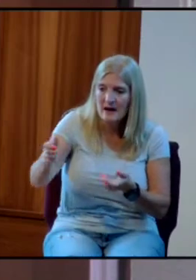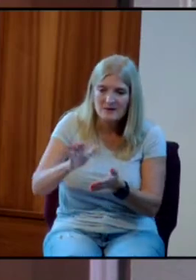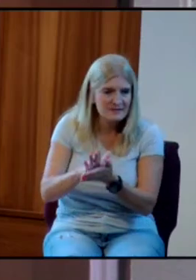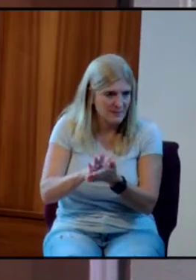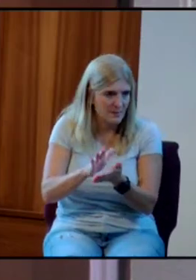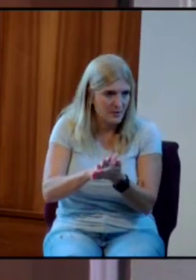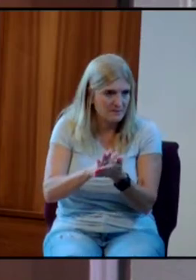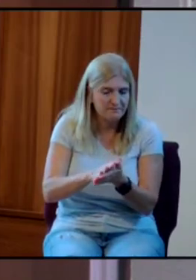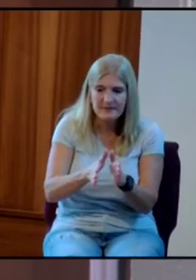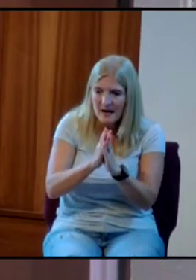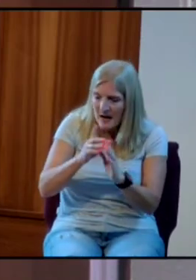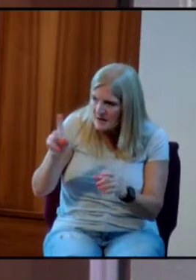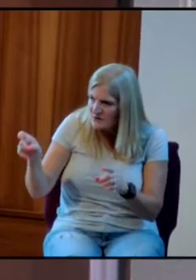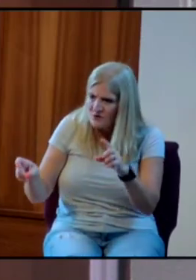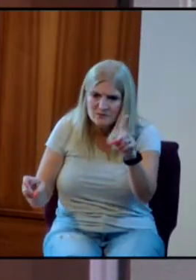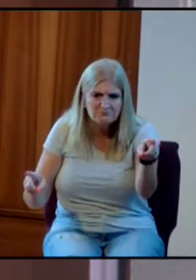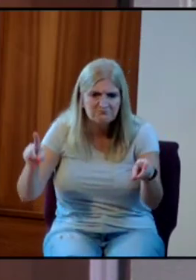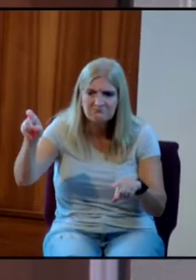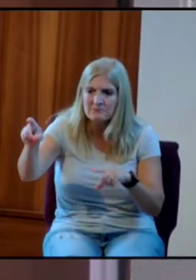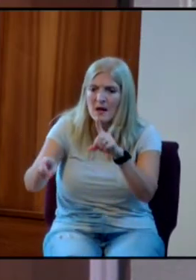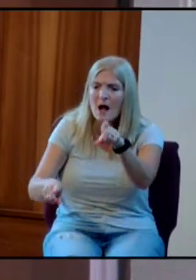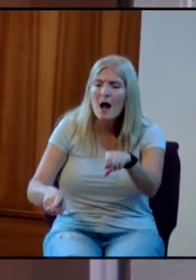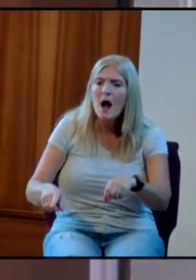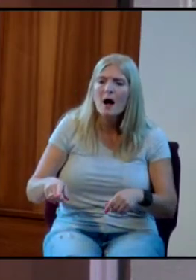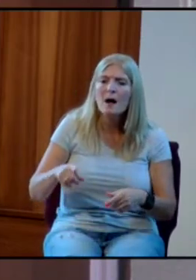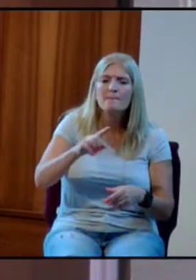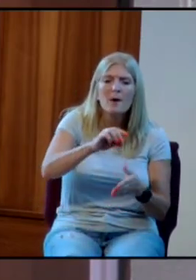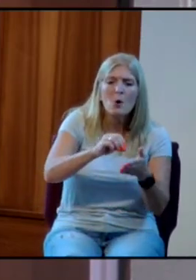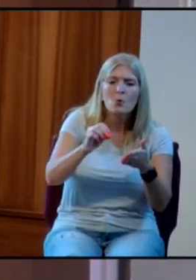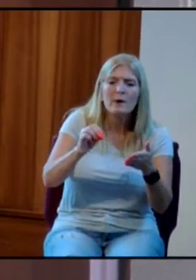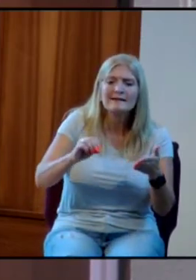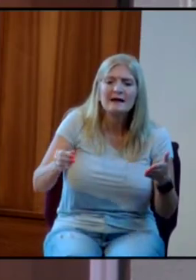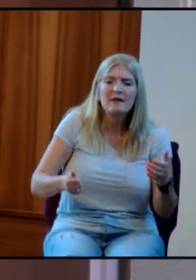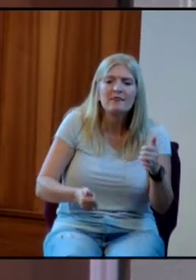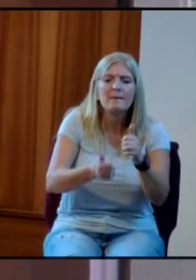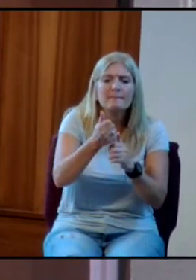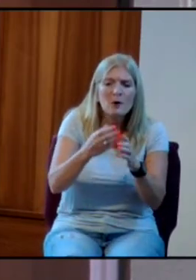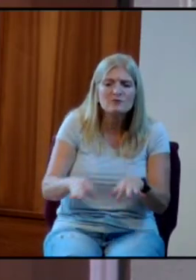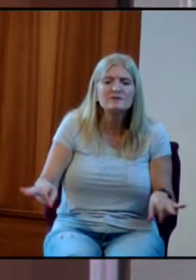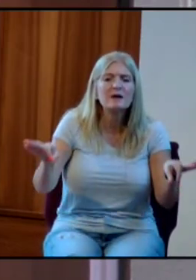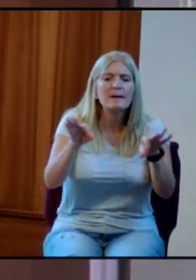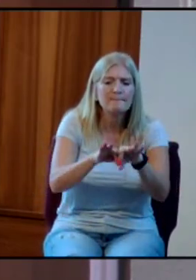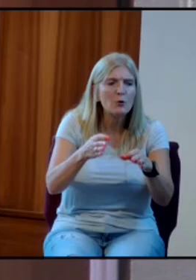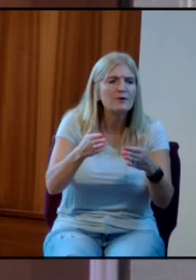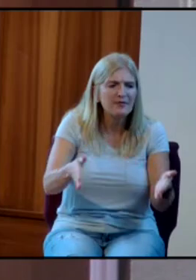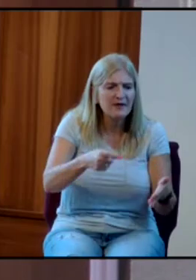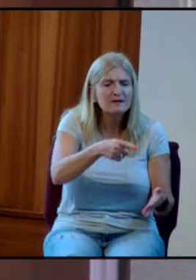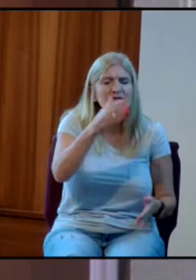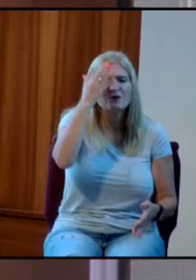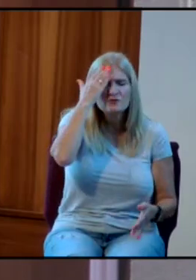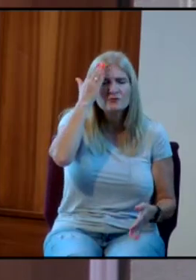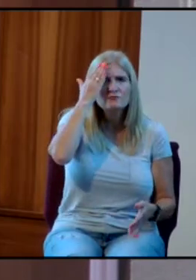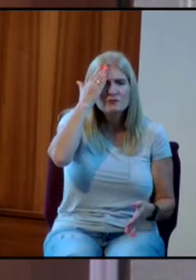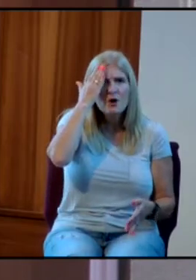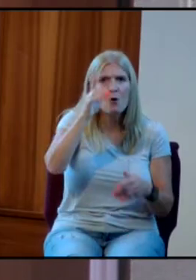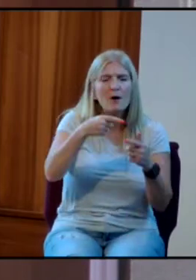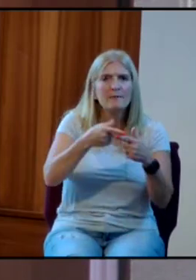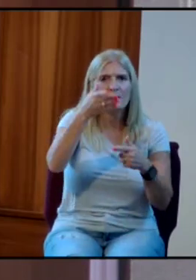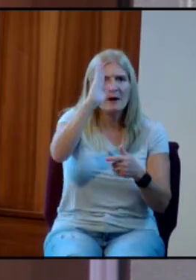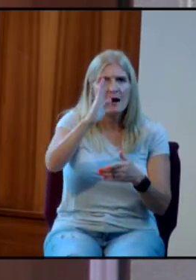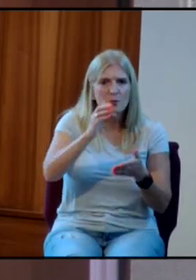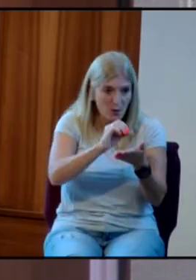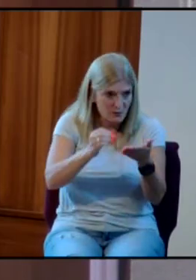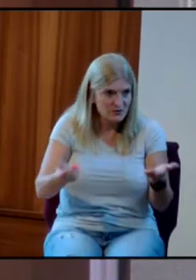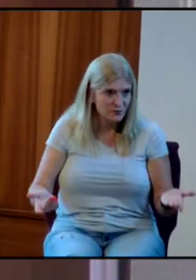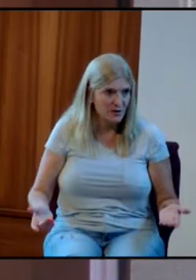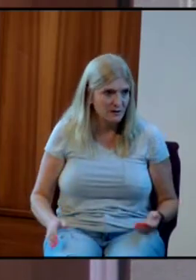and asked you to tell me the most important things you know about God, what would you write on the paper?